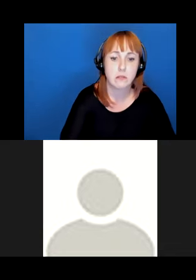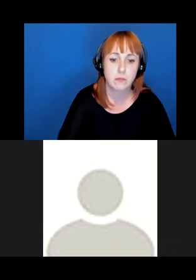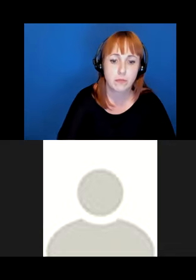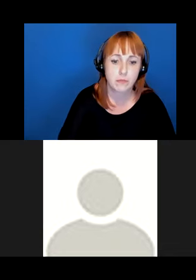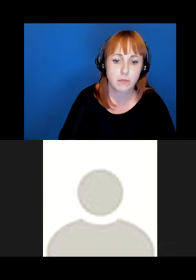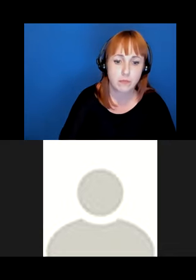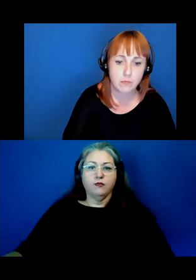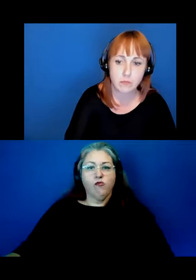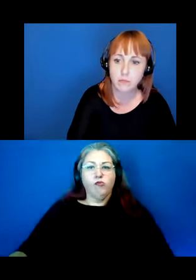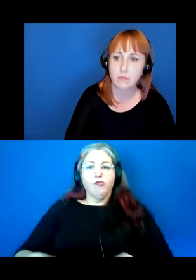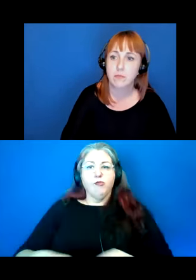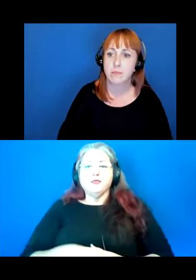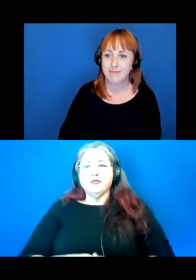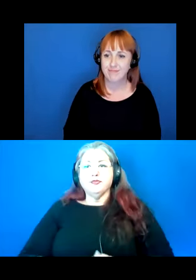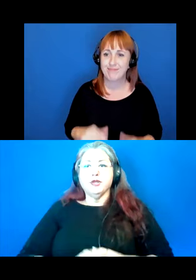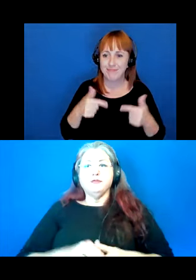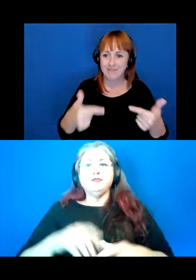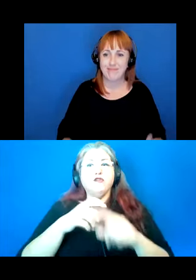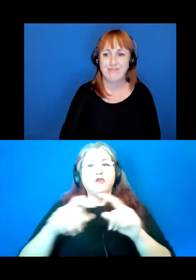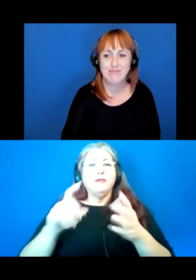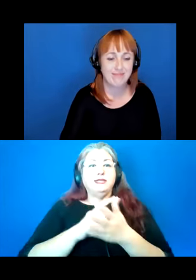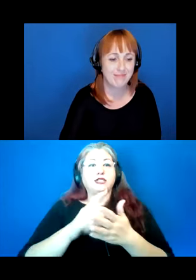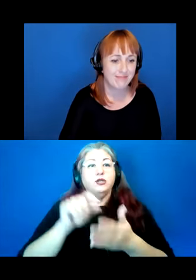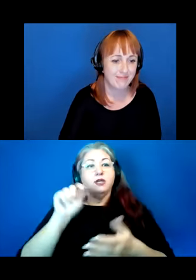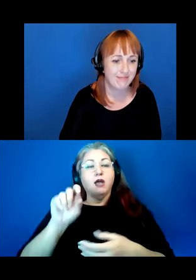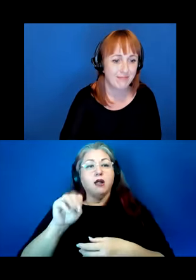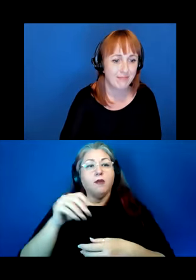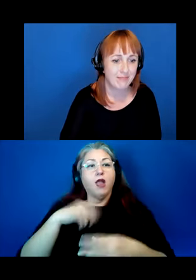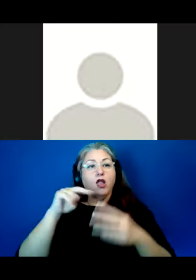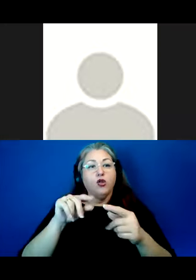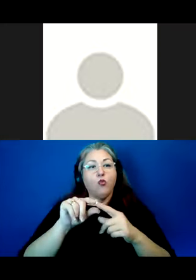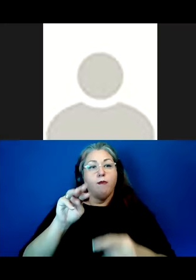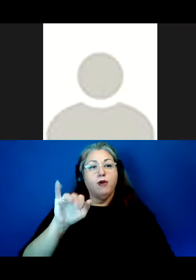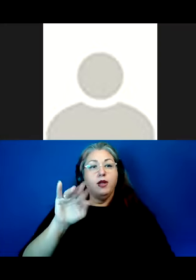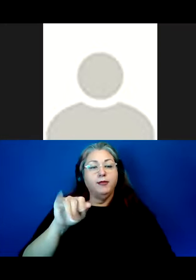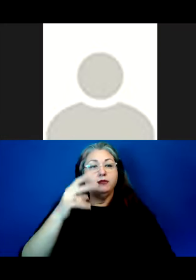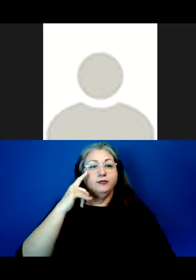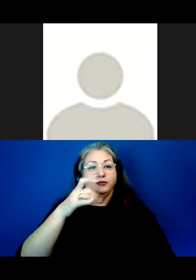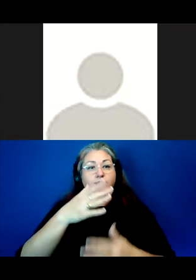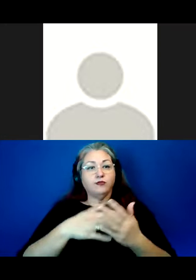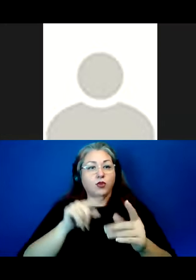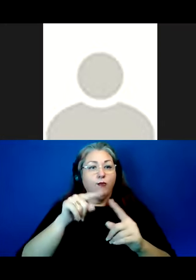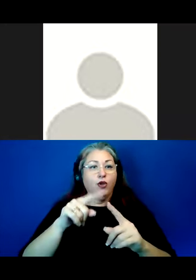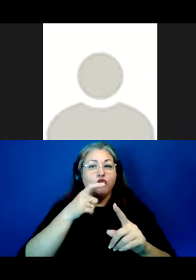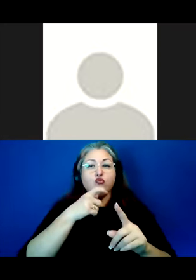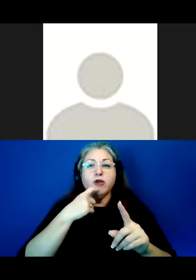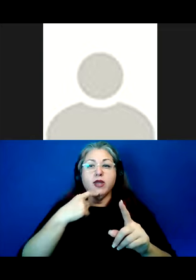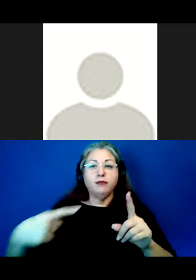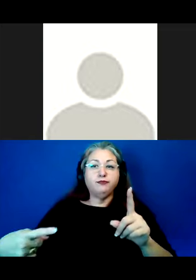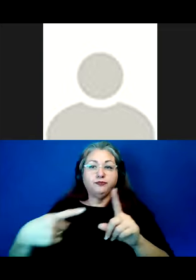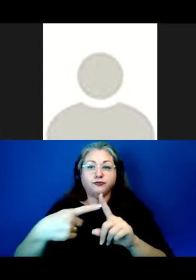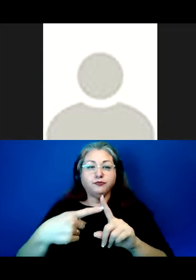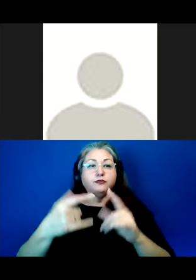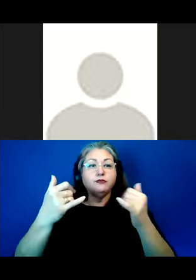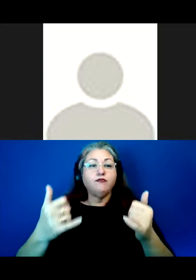.com. I looked up Miami. I call your attention to the part pointed to by the red arrow now